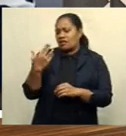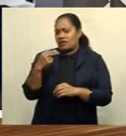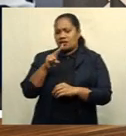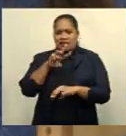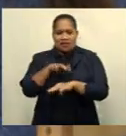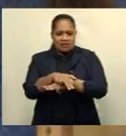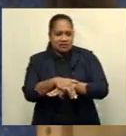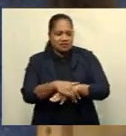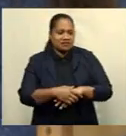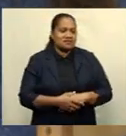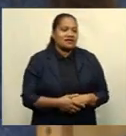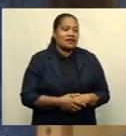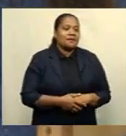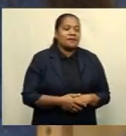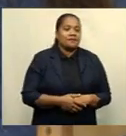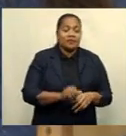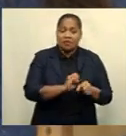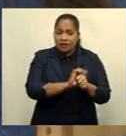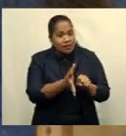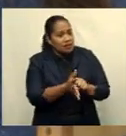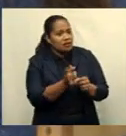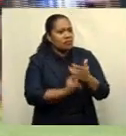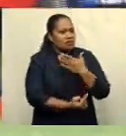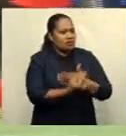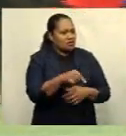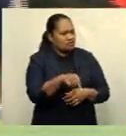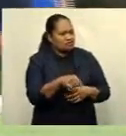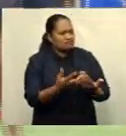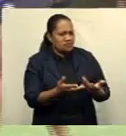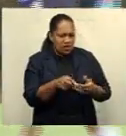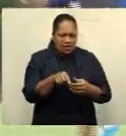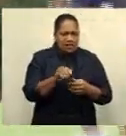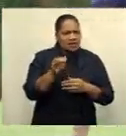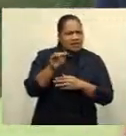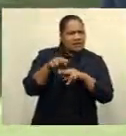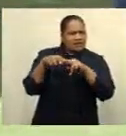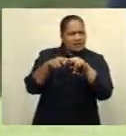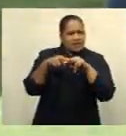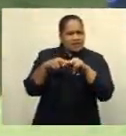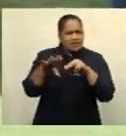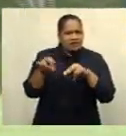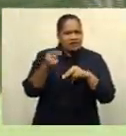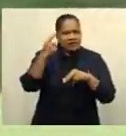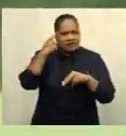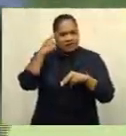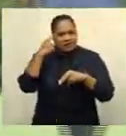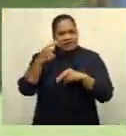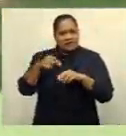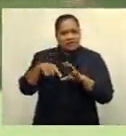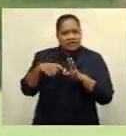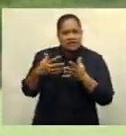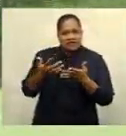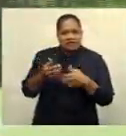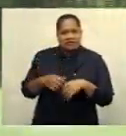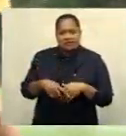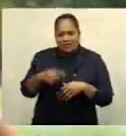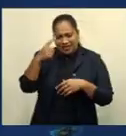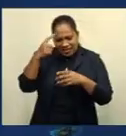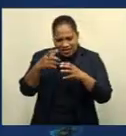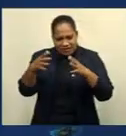The pandemic has failed to deter Touch Fiji from thinking outside the box. We've basically